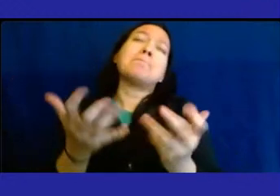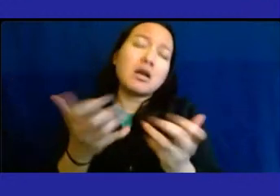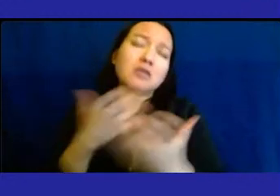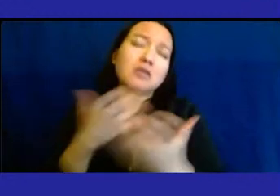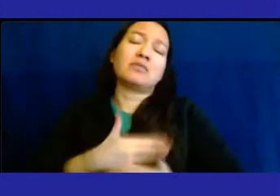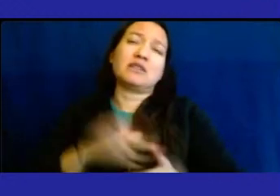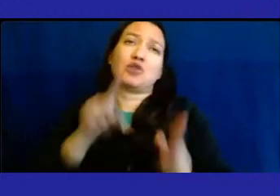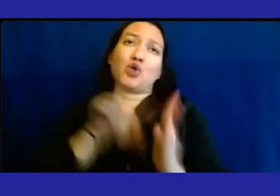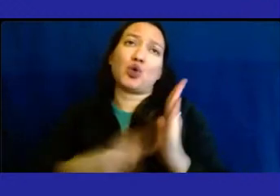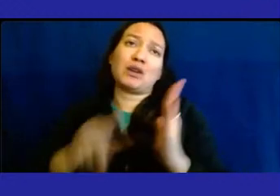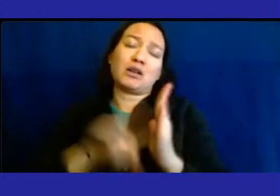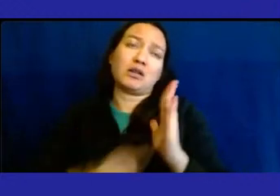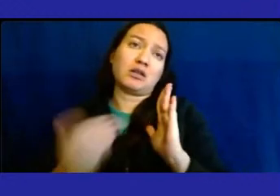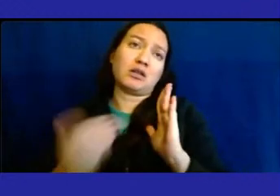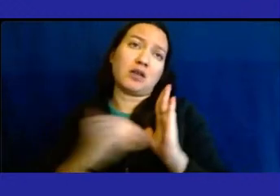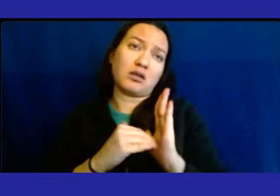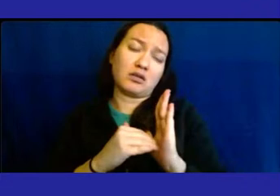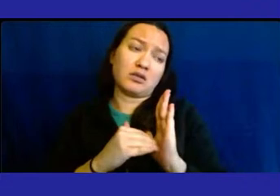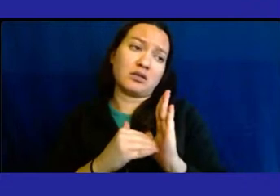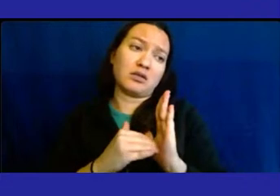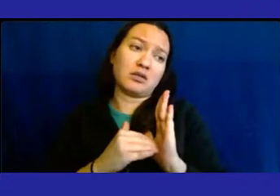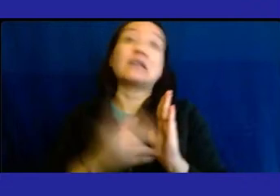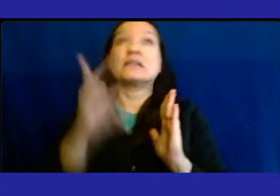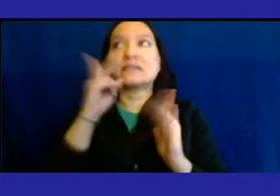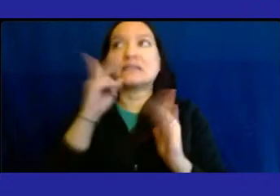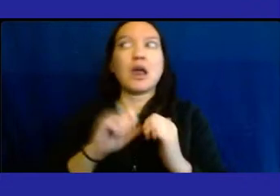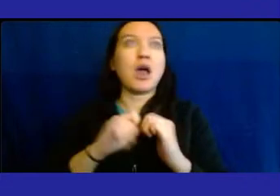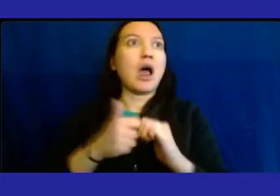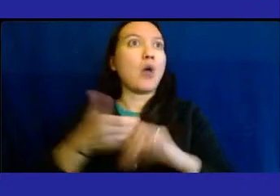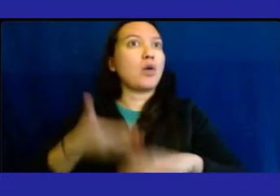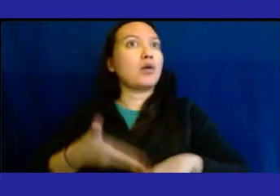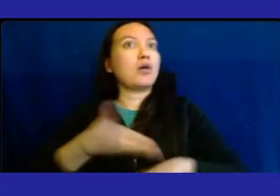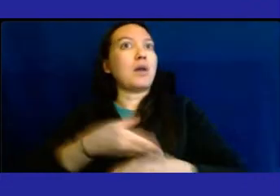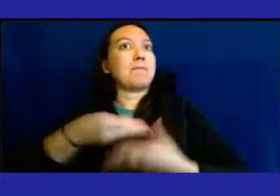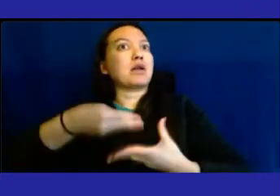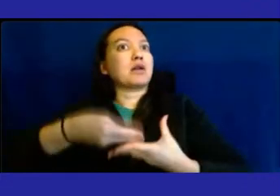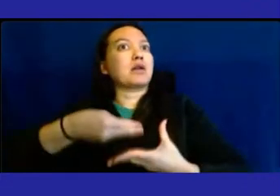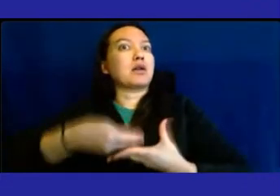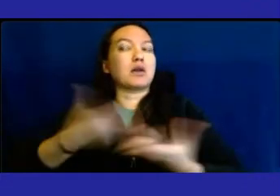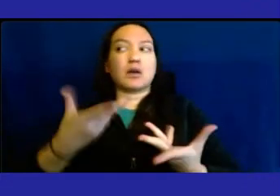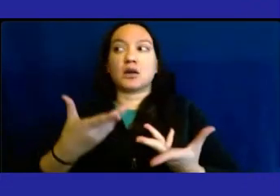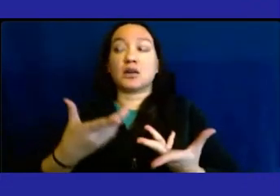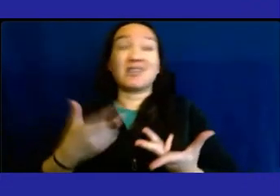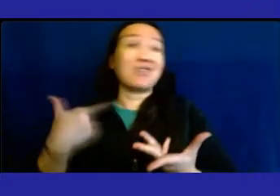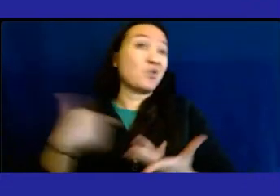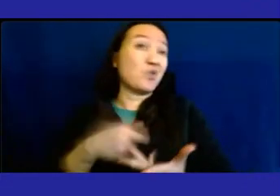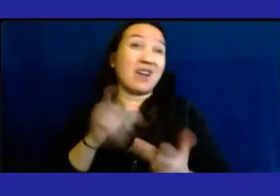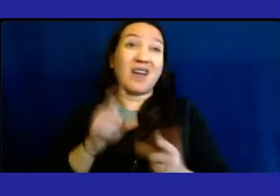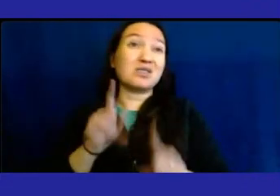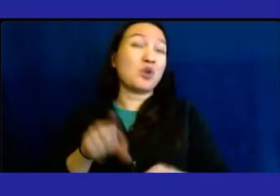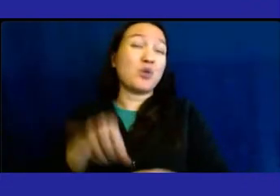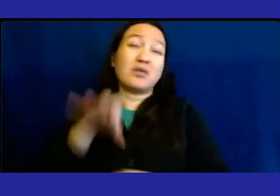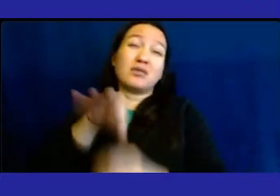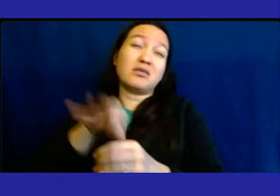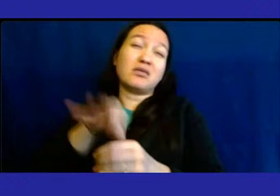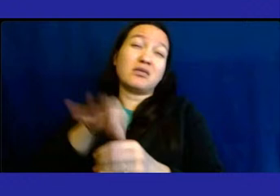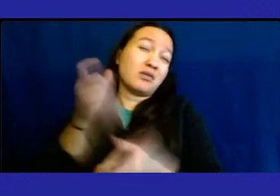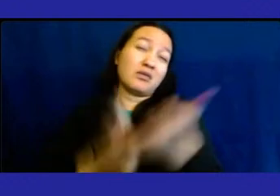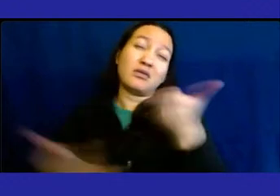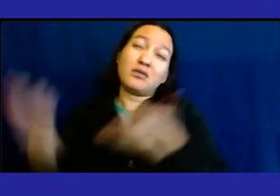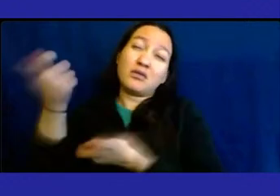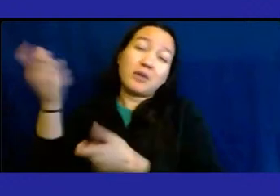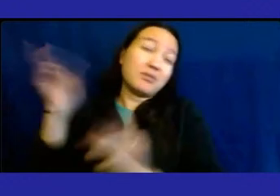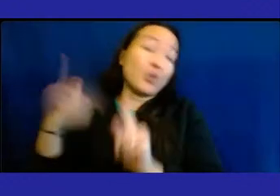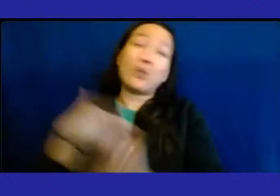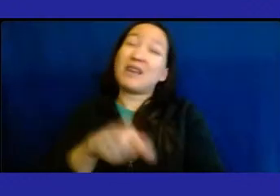and see what we can do and see how we could get the monies, whether we're going to have to get to our elected officials. But, I mean, we're going to have to do it.